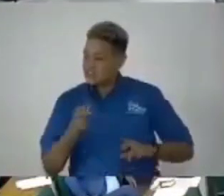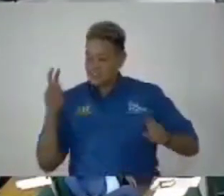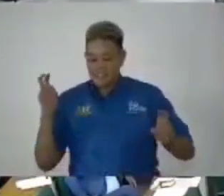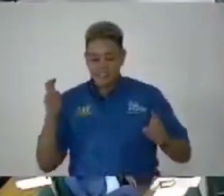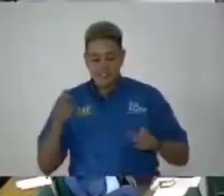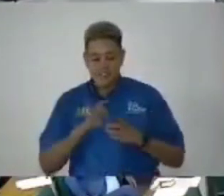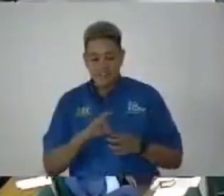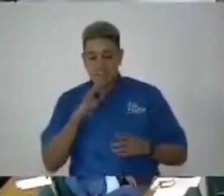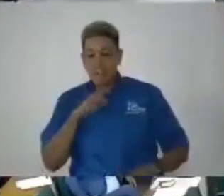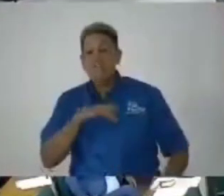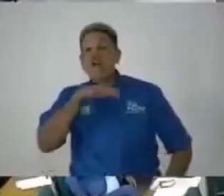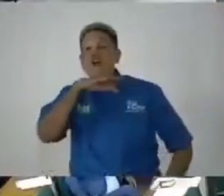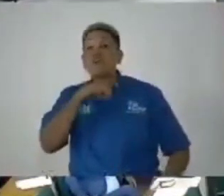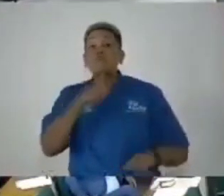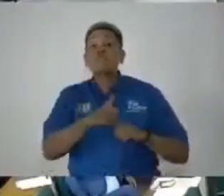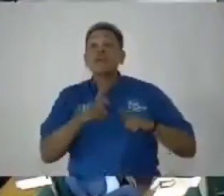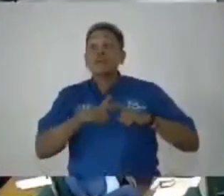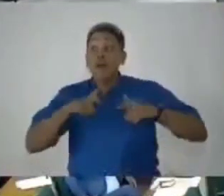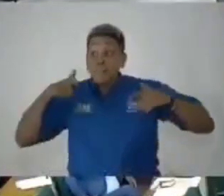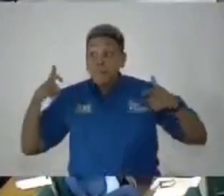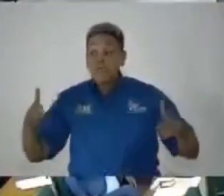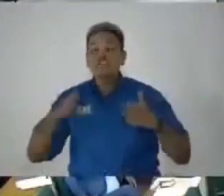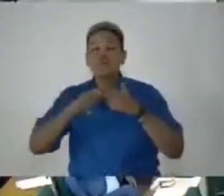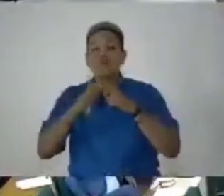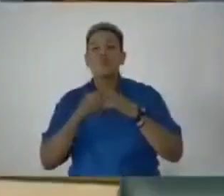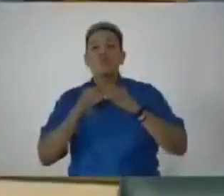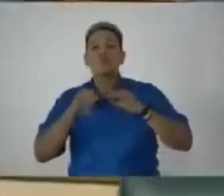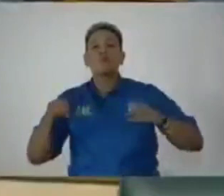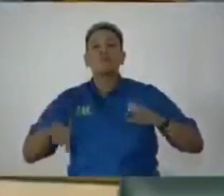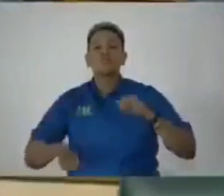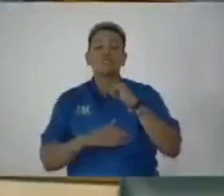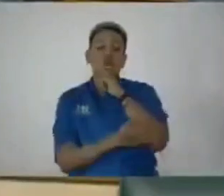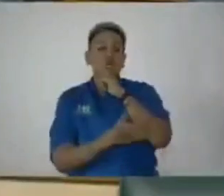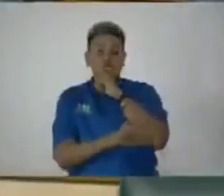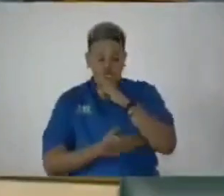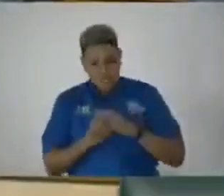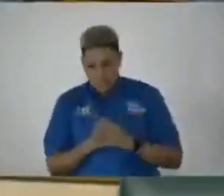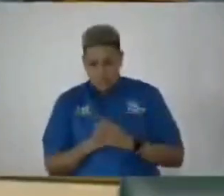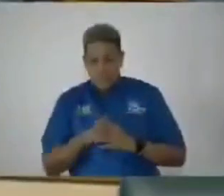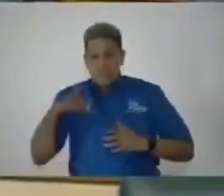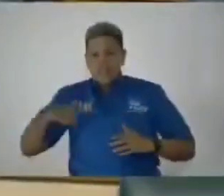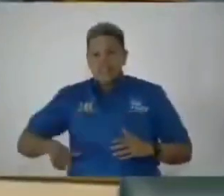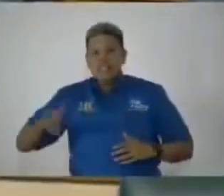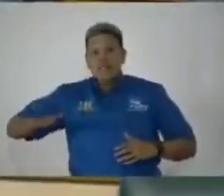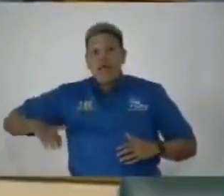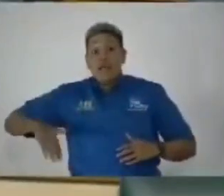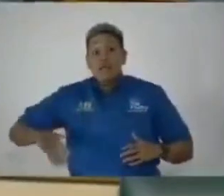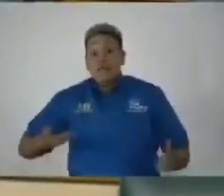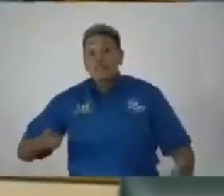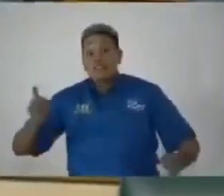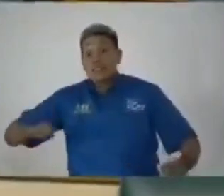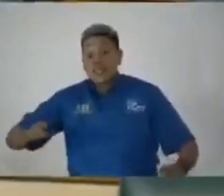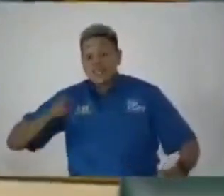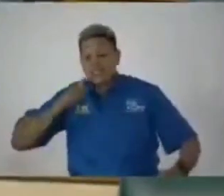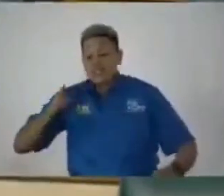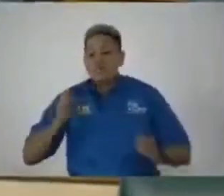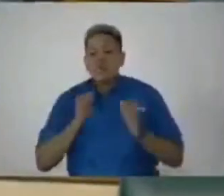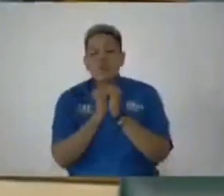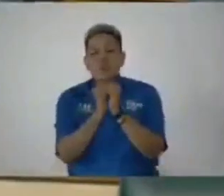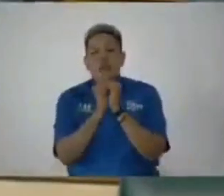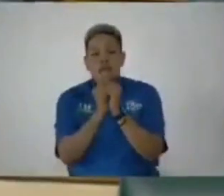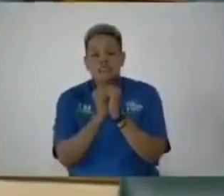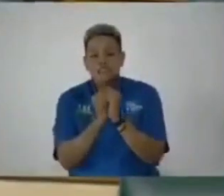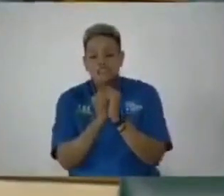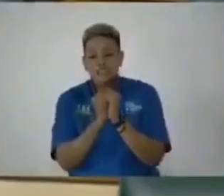corruption is a major problem for this country. This parliament needs to be united